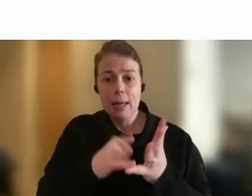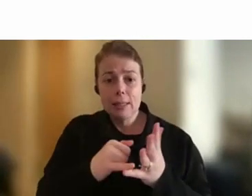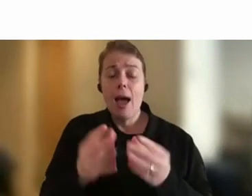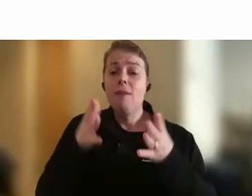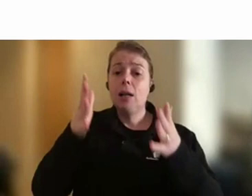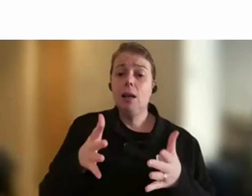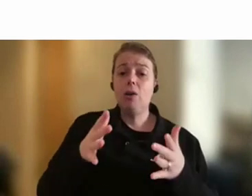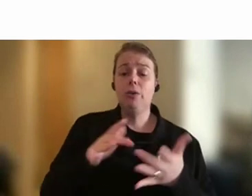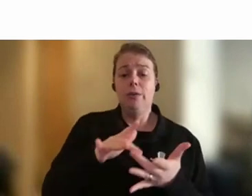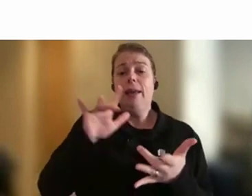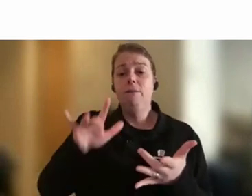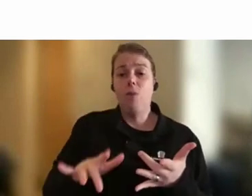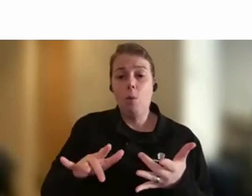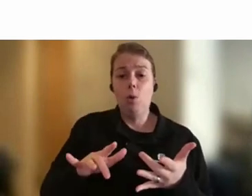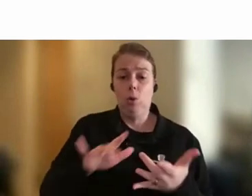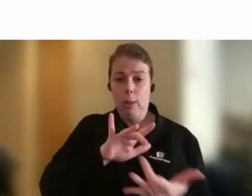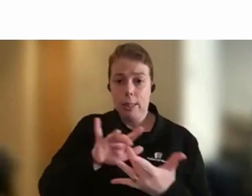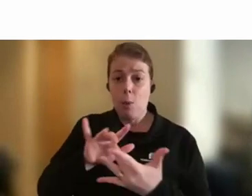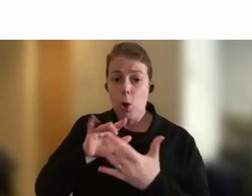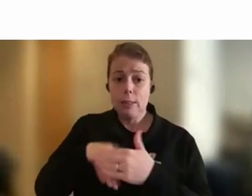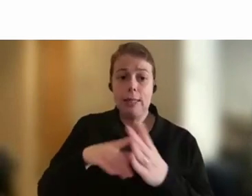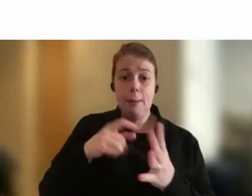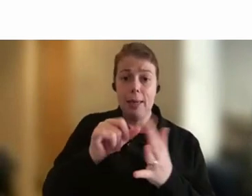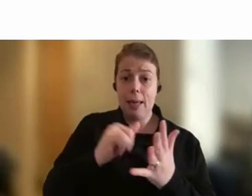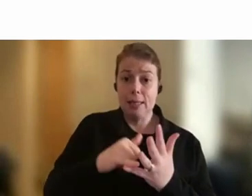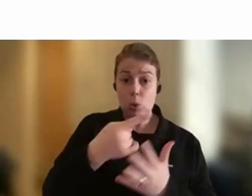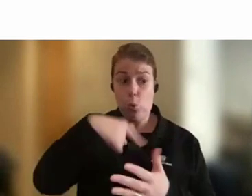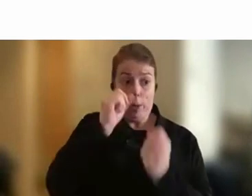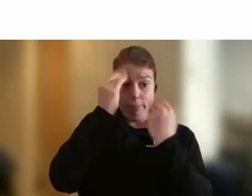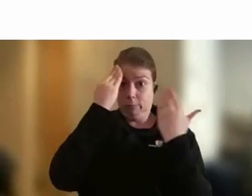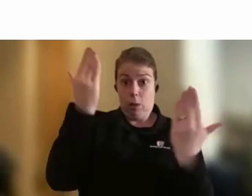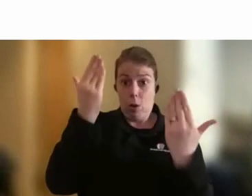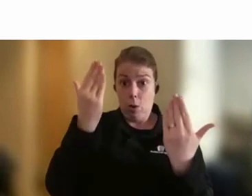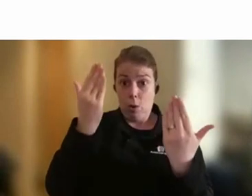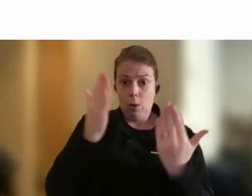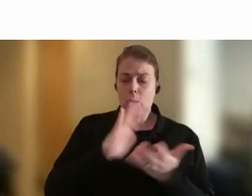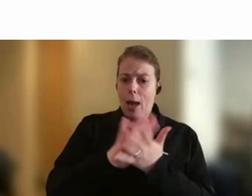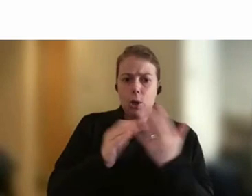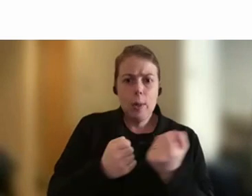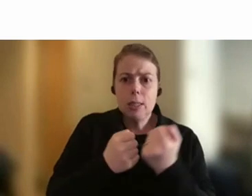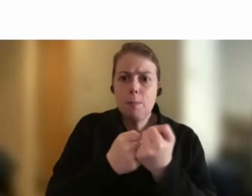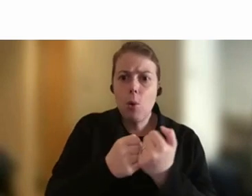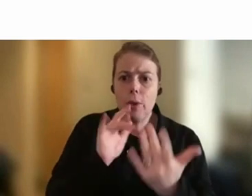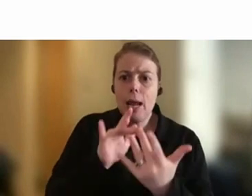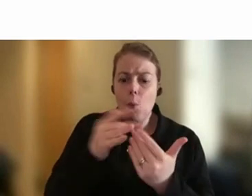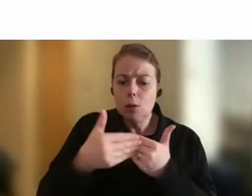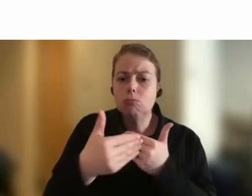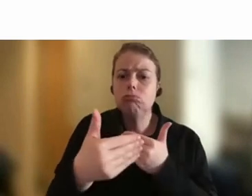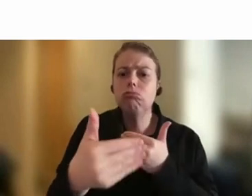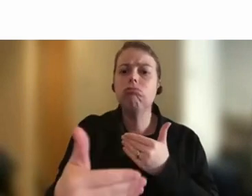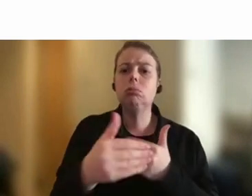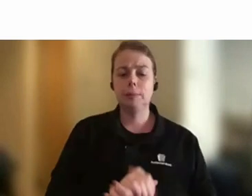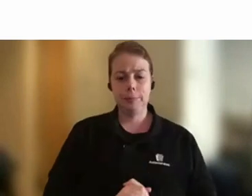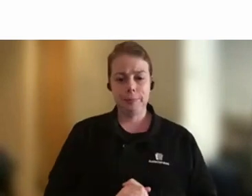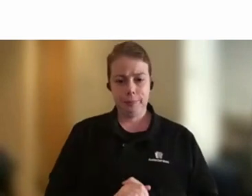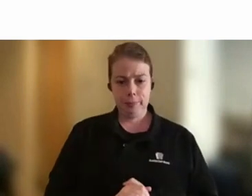the APS that we're not aware of. And I think that part of it is kind of how do we want to support those networks into the future. But I think that